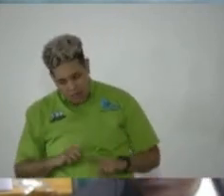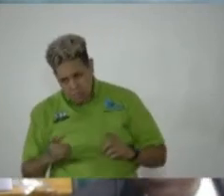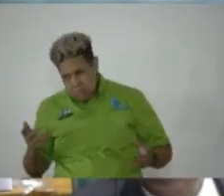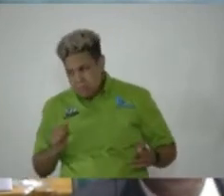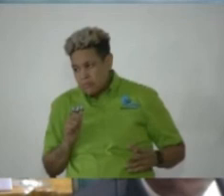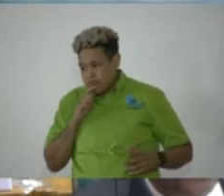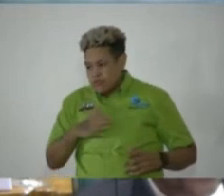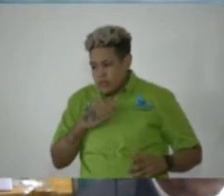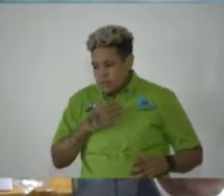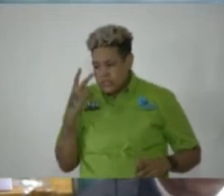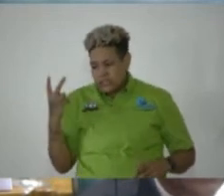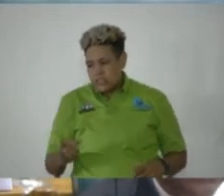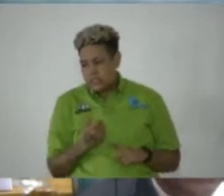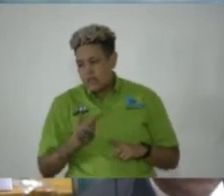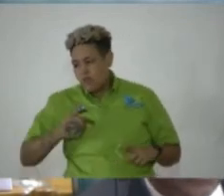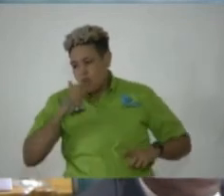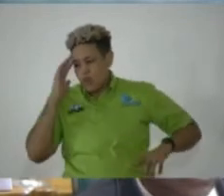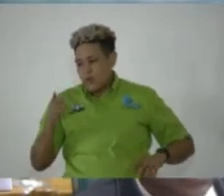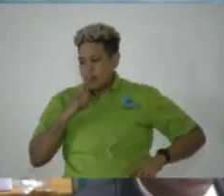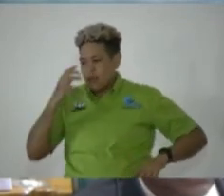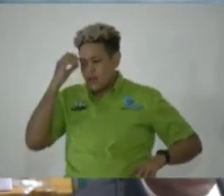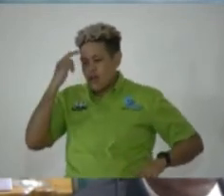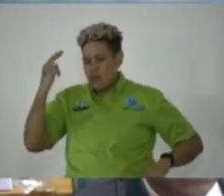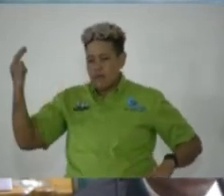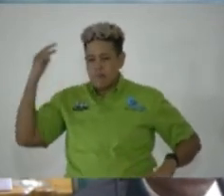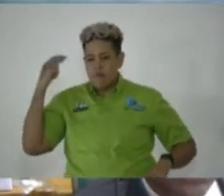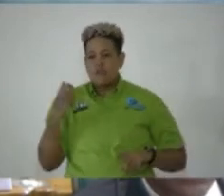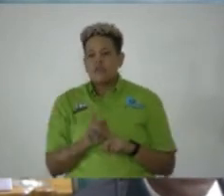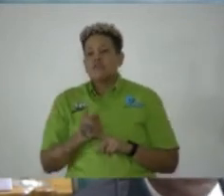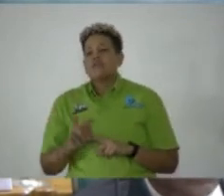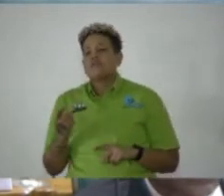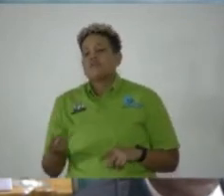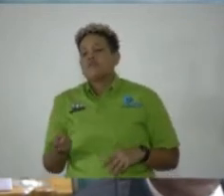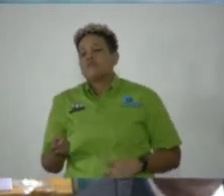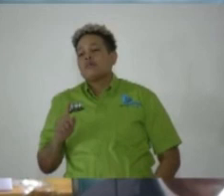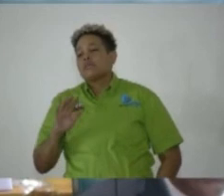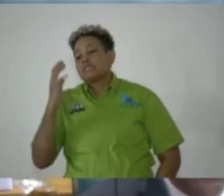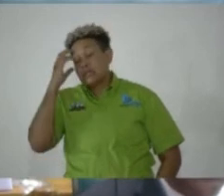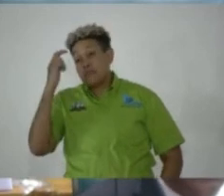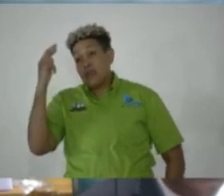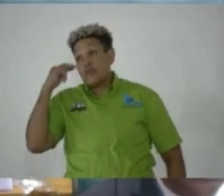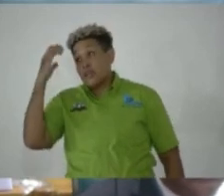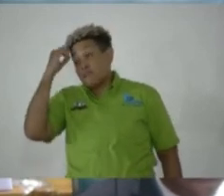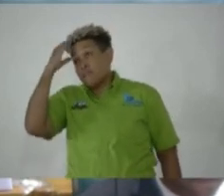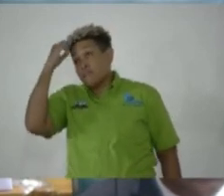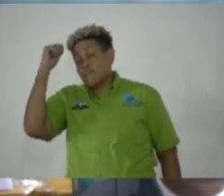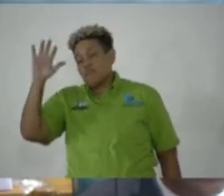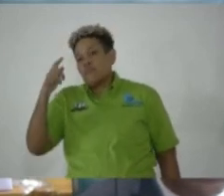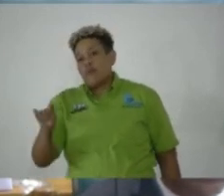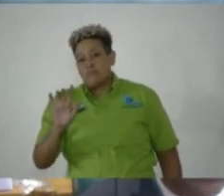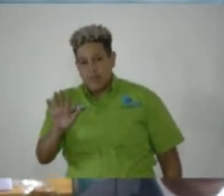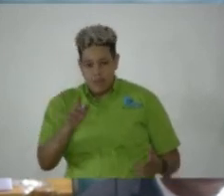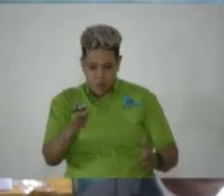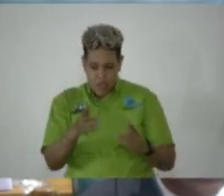am pleased to see that we will be commemorating his memory in that way, because